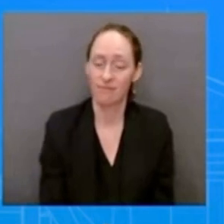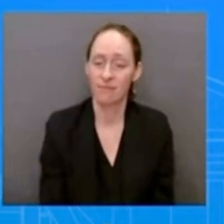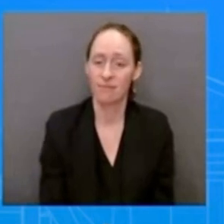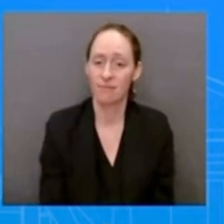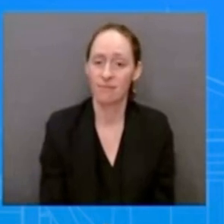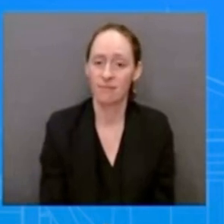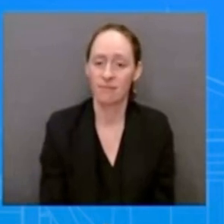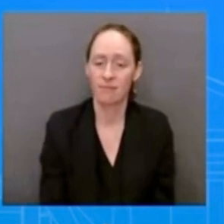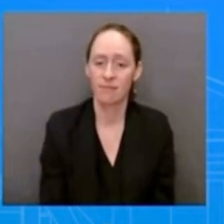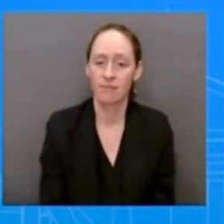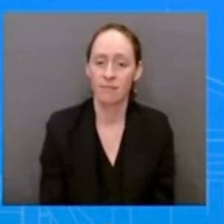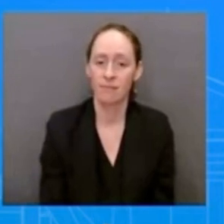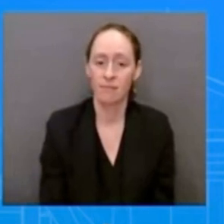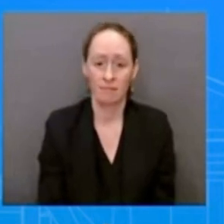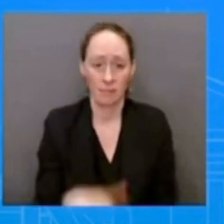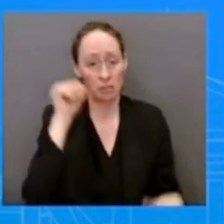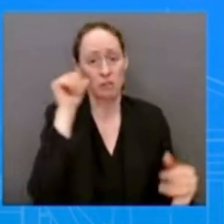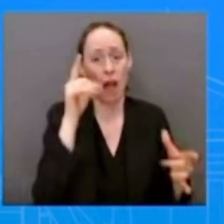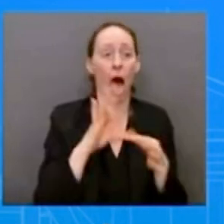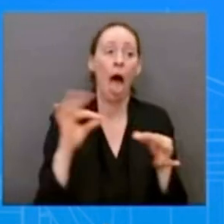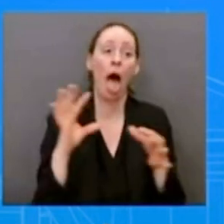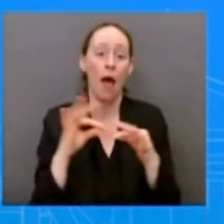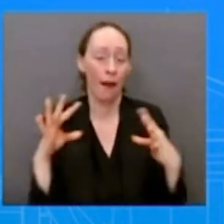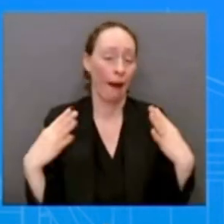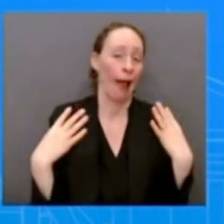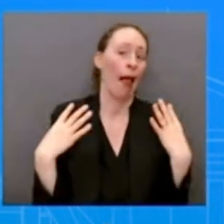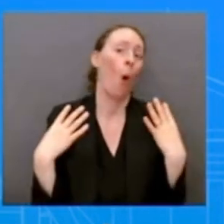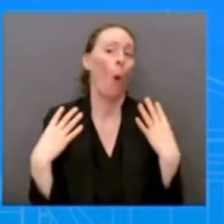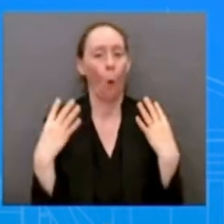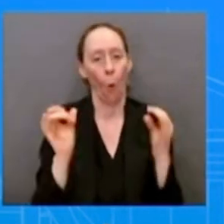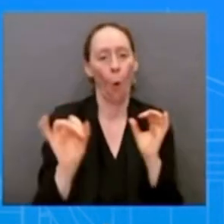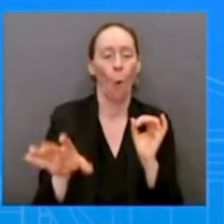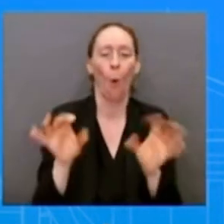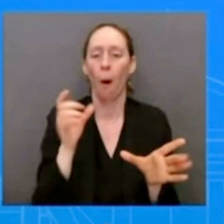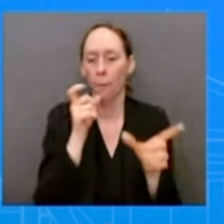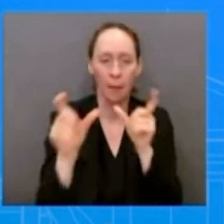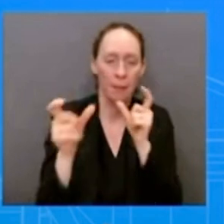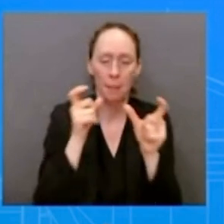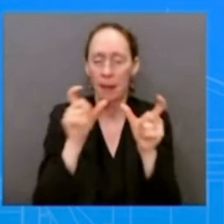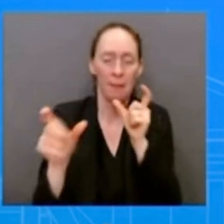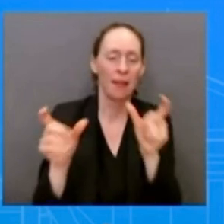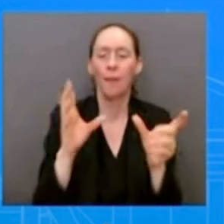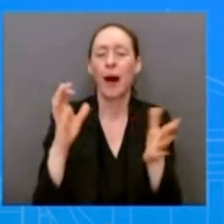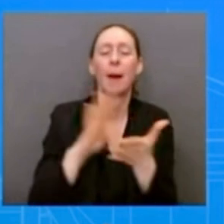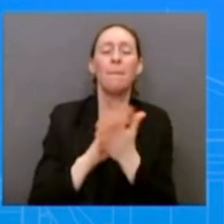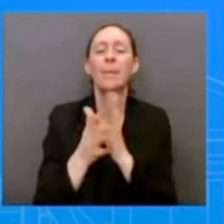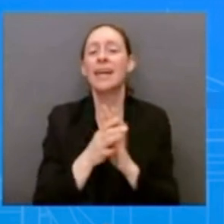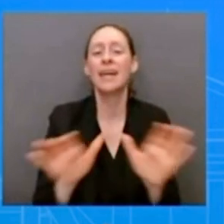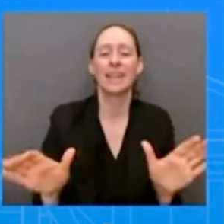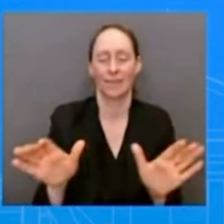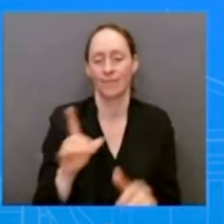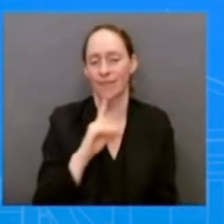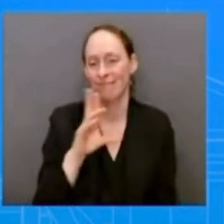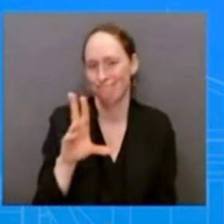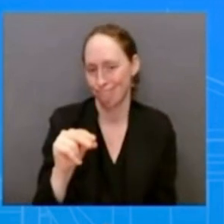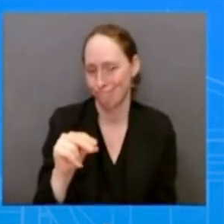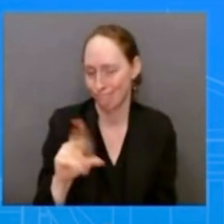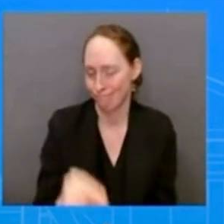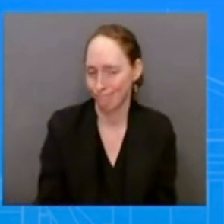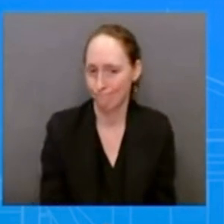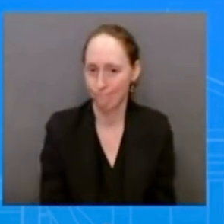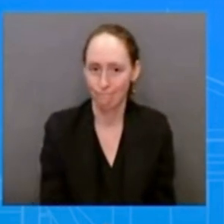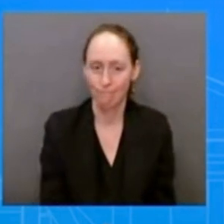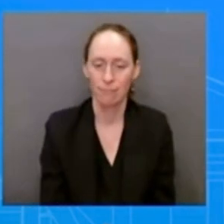rhetoric about peace and cessation of hostilities okay just one other quick one on putin's behavior uh the russian defense minister also